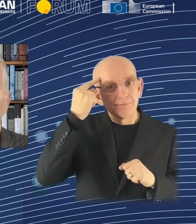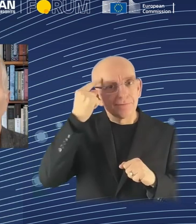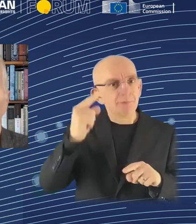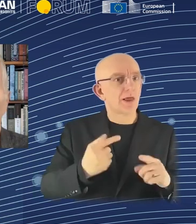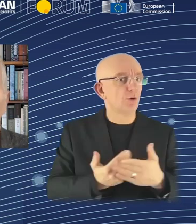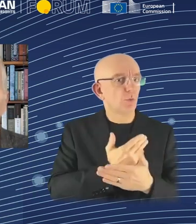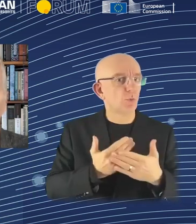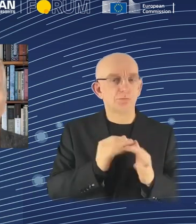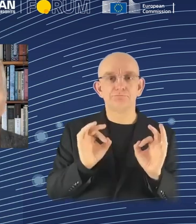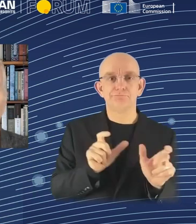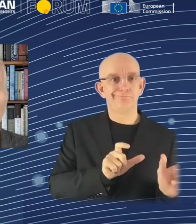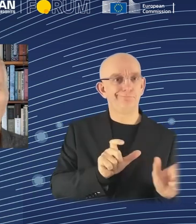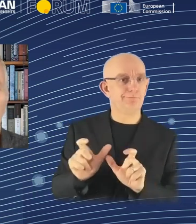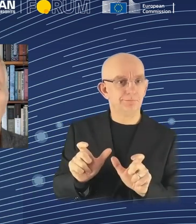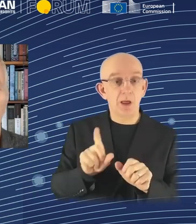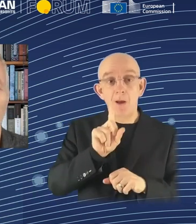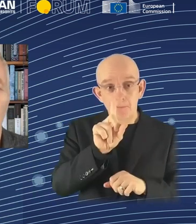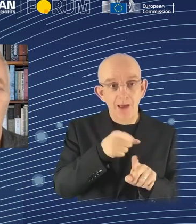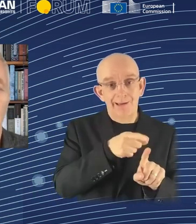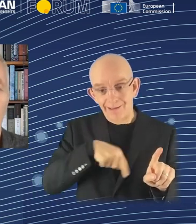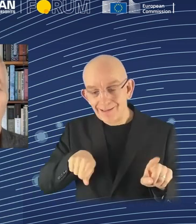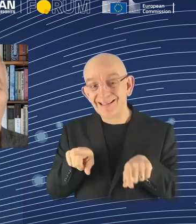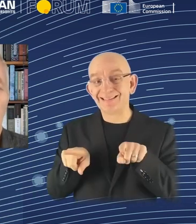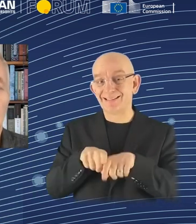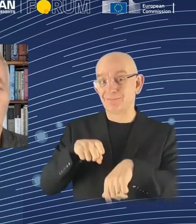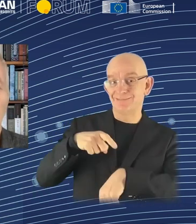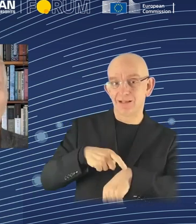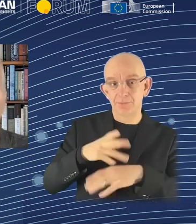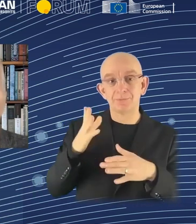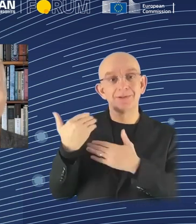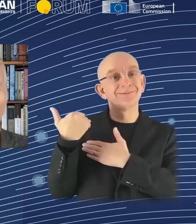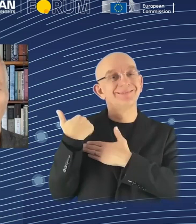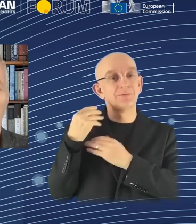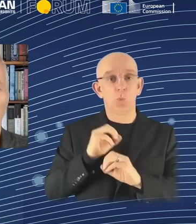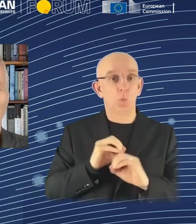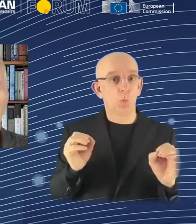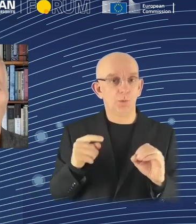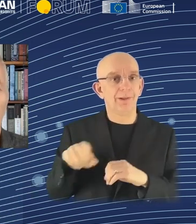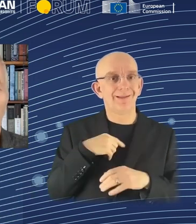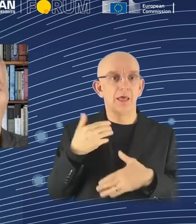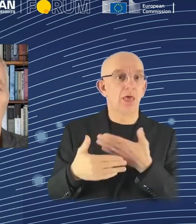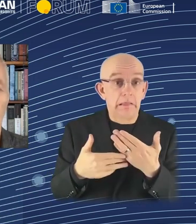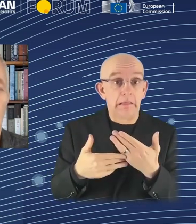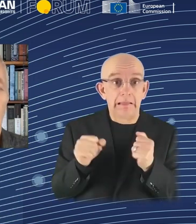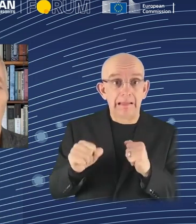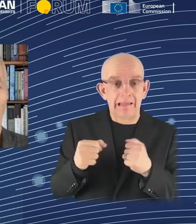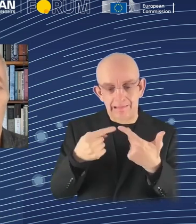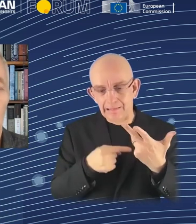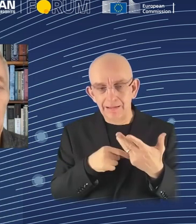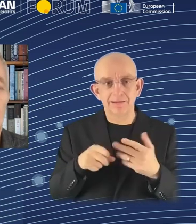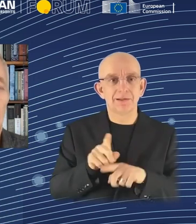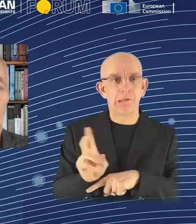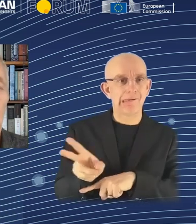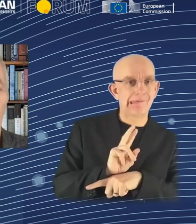as fraud, discrimination, bias, and disinformation, displace and disempower workers, stifle competition, and pose